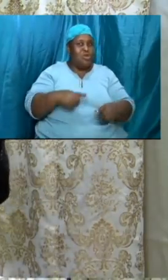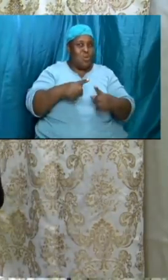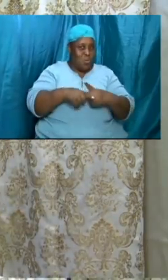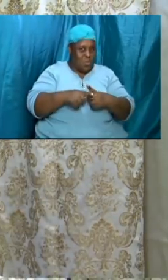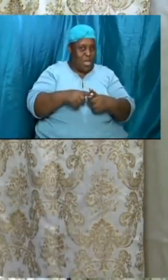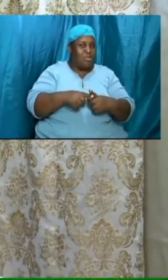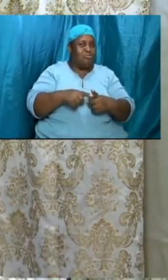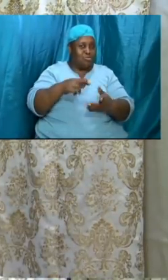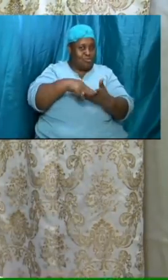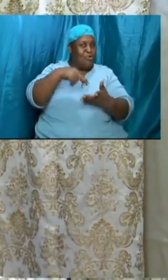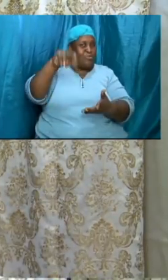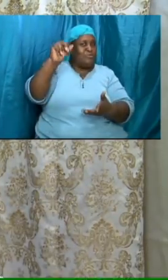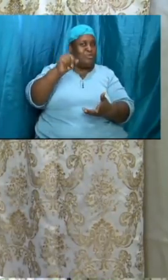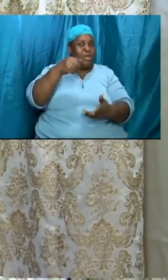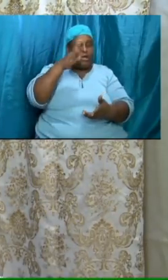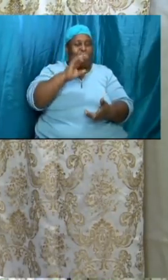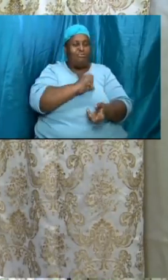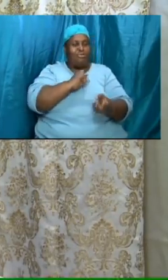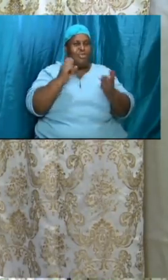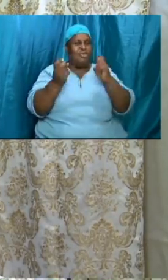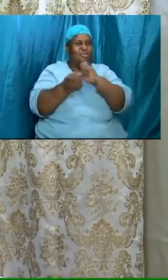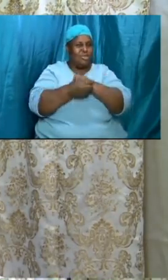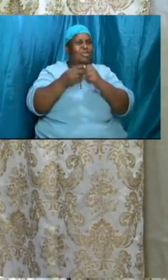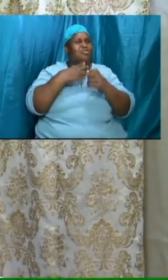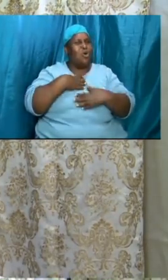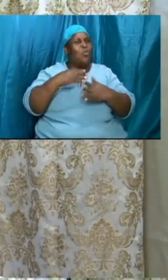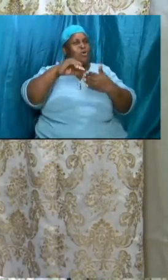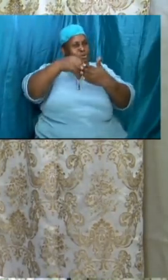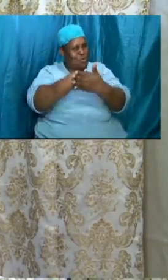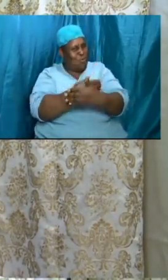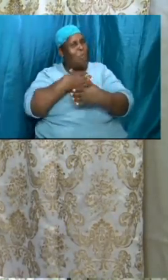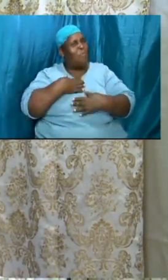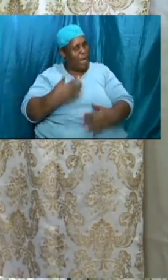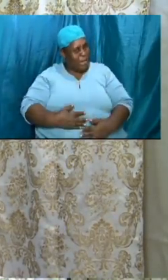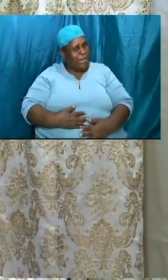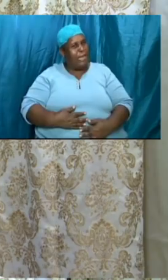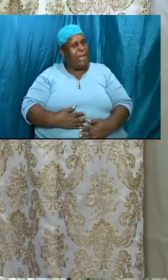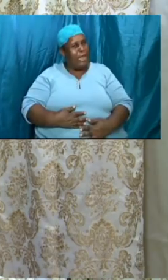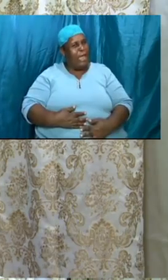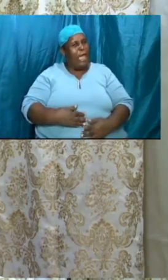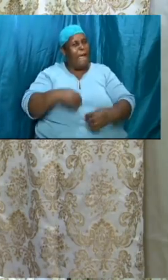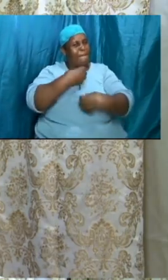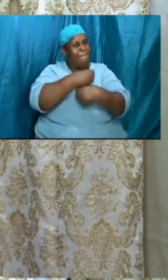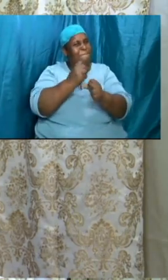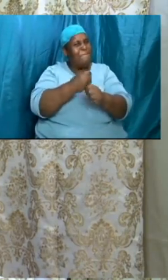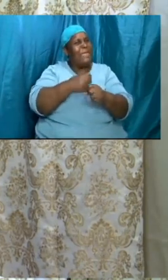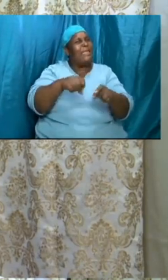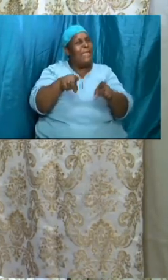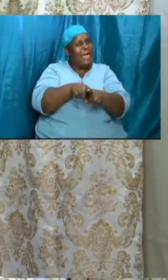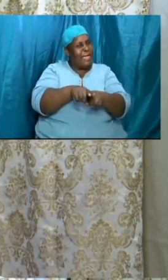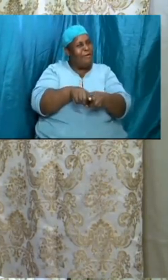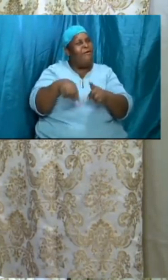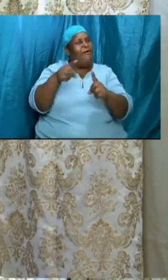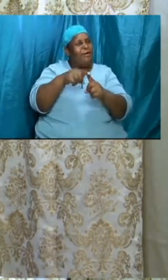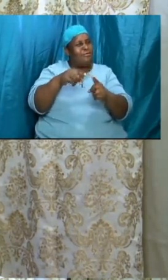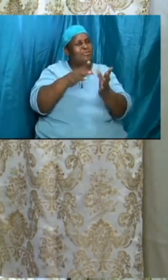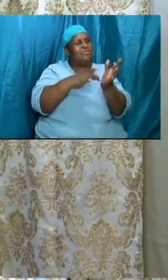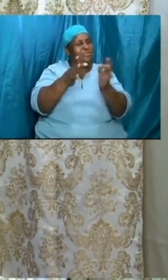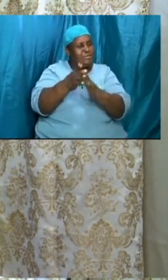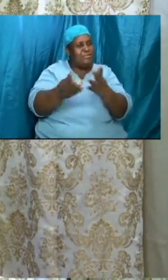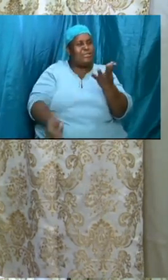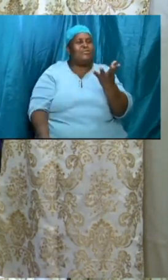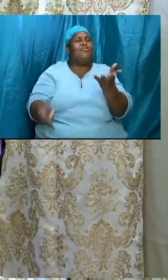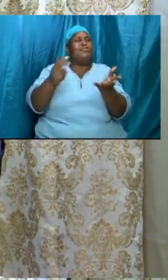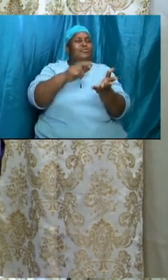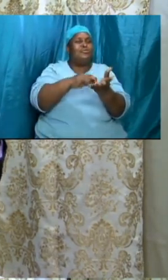become incorruptible in our new bodies fashioned like unto his glorious body and these